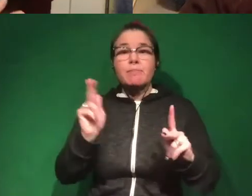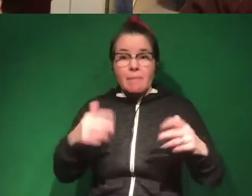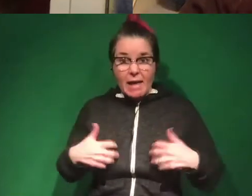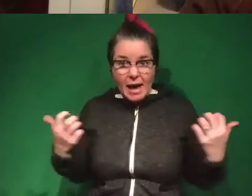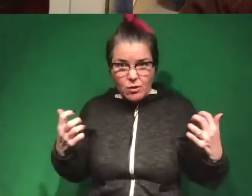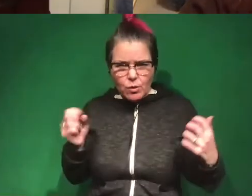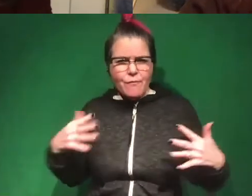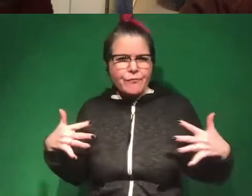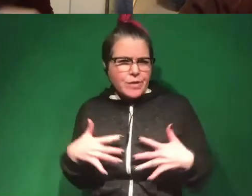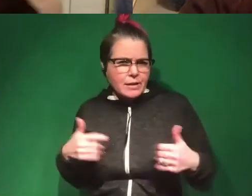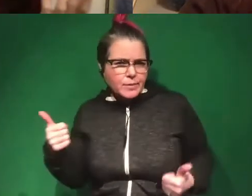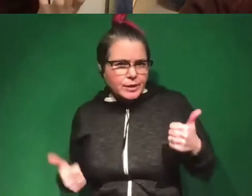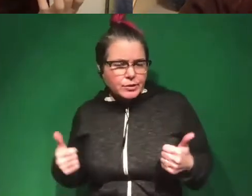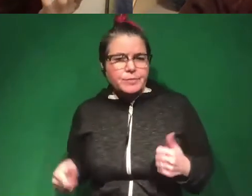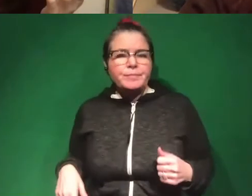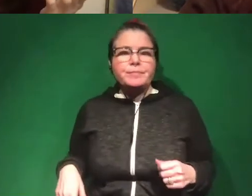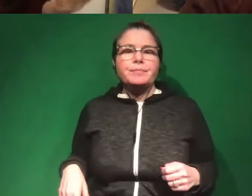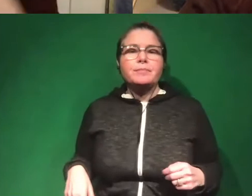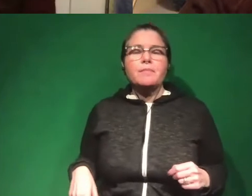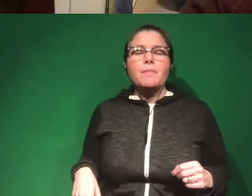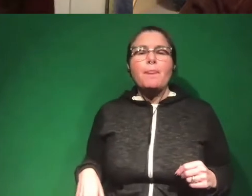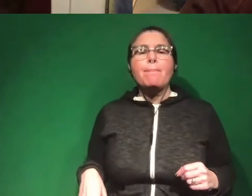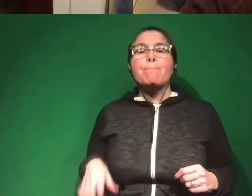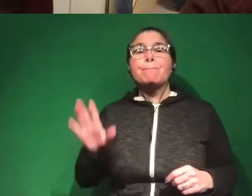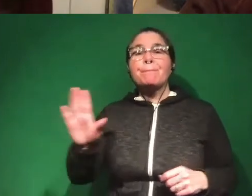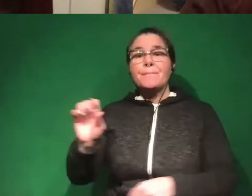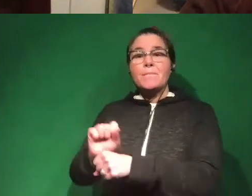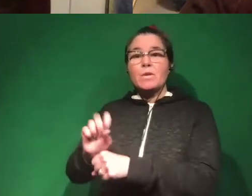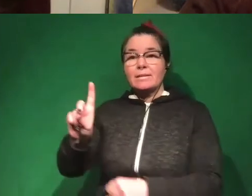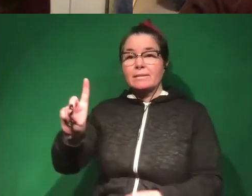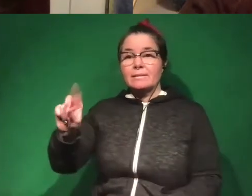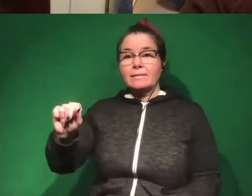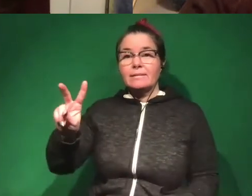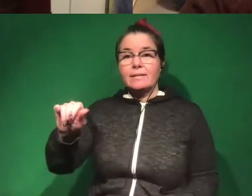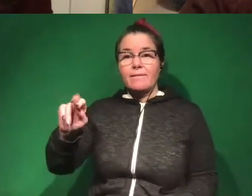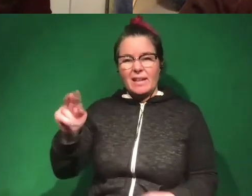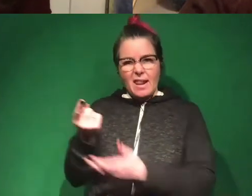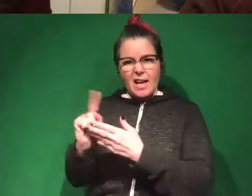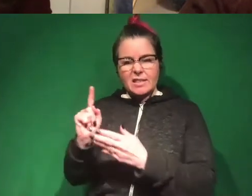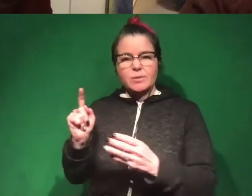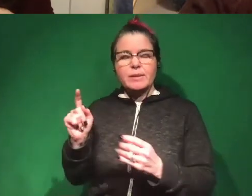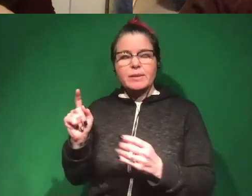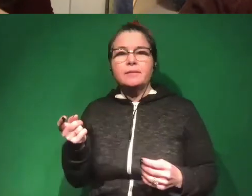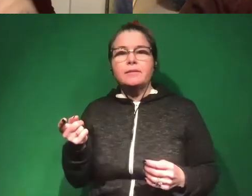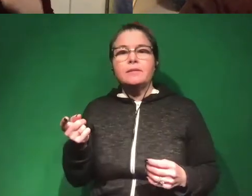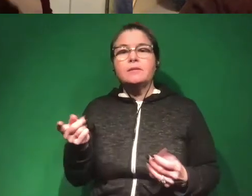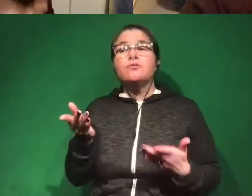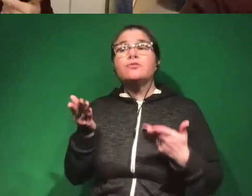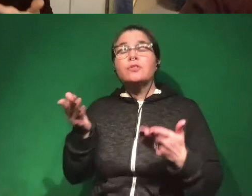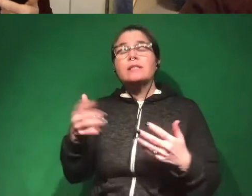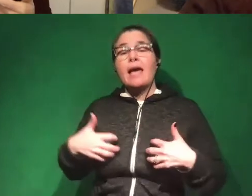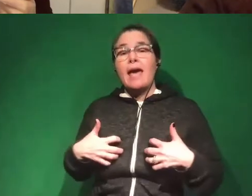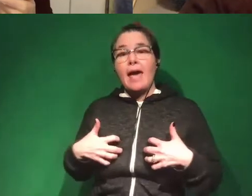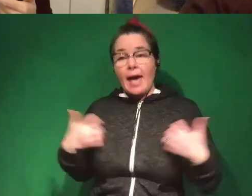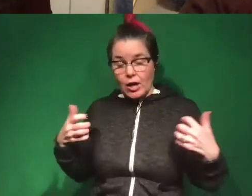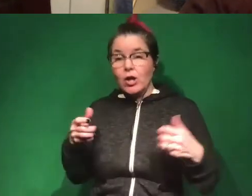fearful, right? The work that Davin Phoenix, our guest last week, spoke about suggests that actually, so anger is a